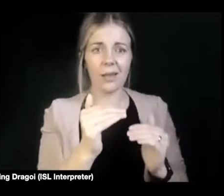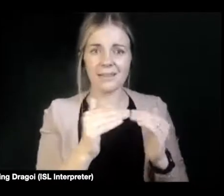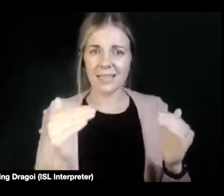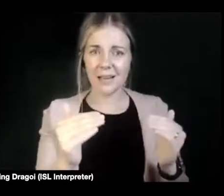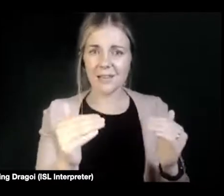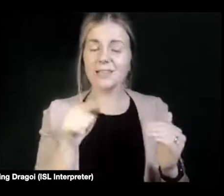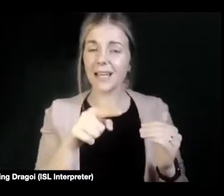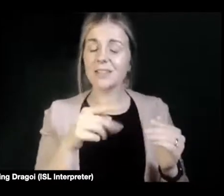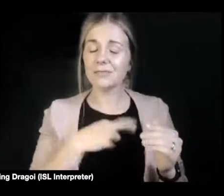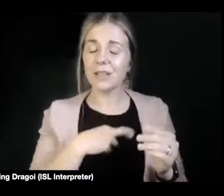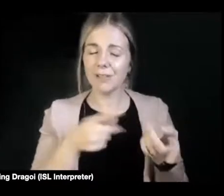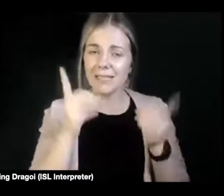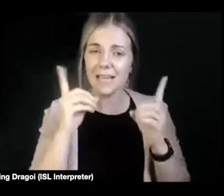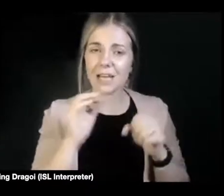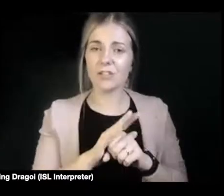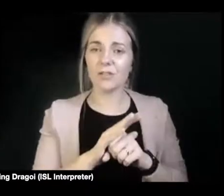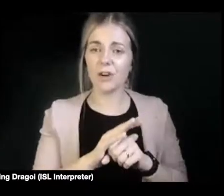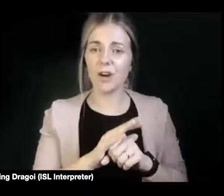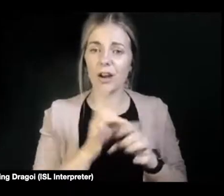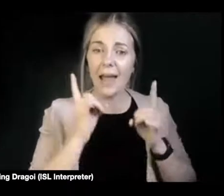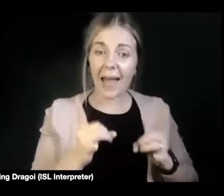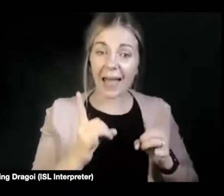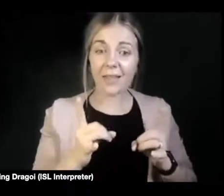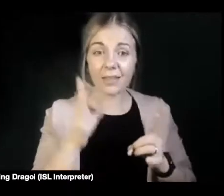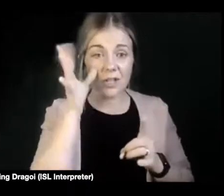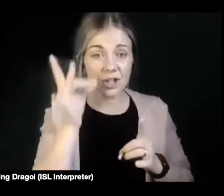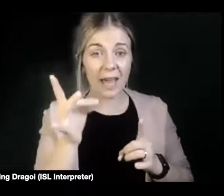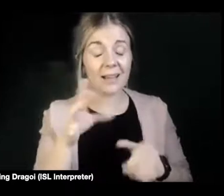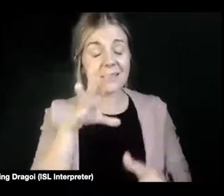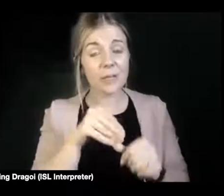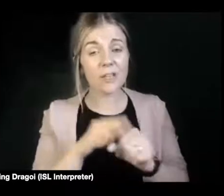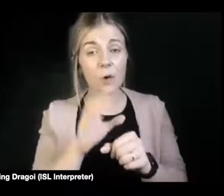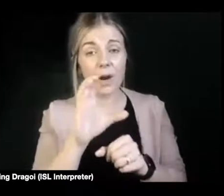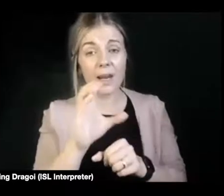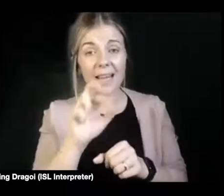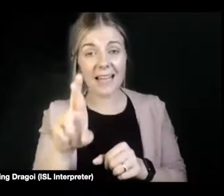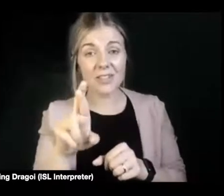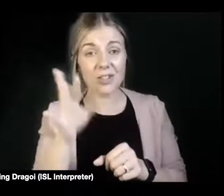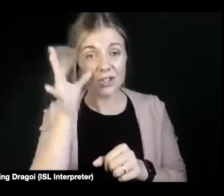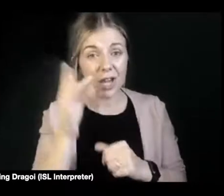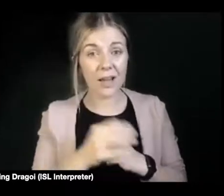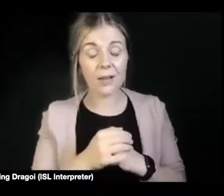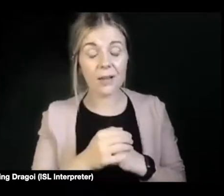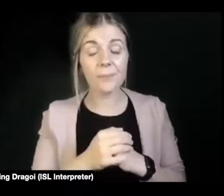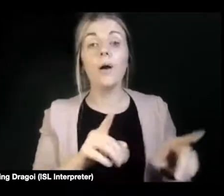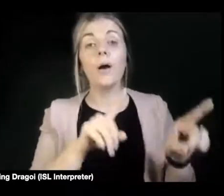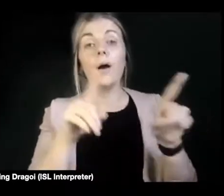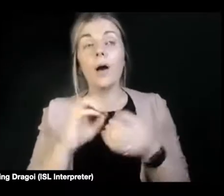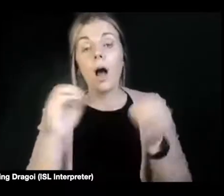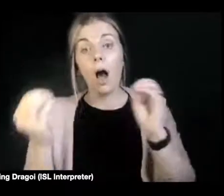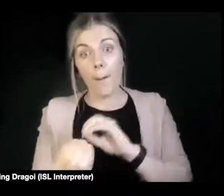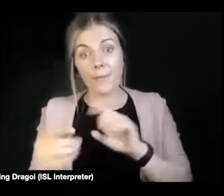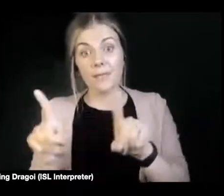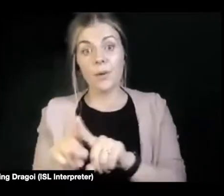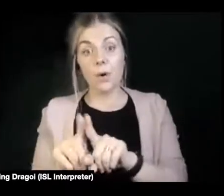health checks and cancer checks and stuff. But with that said, we've also seen that people who are aware